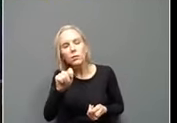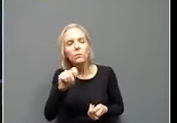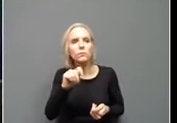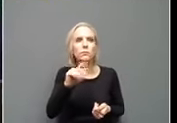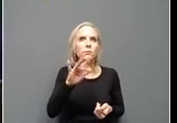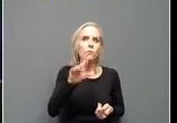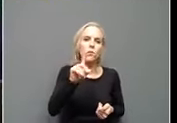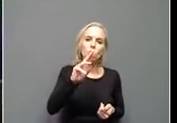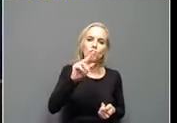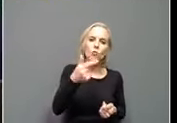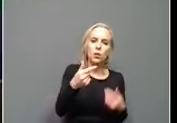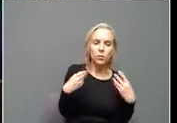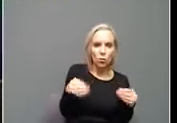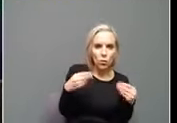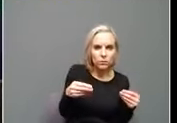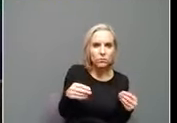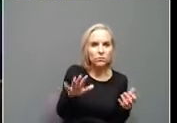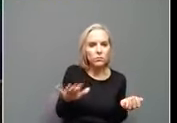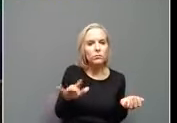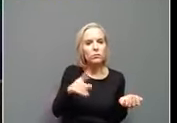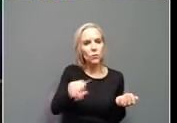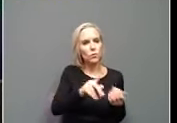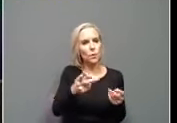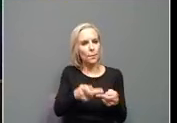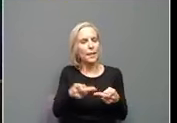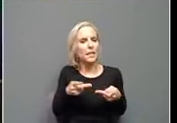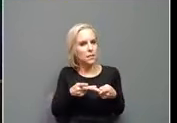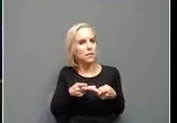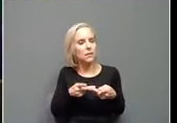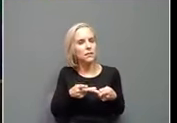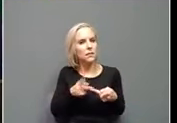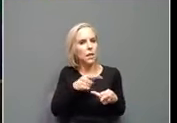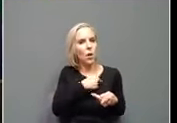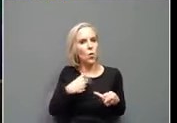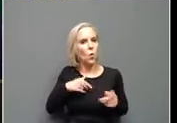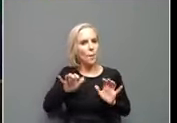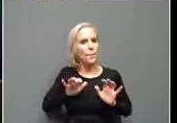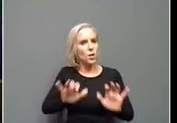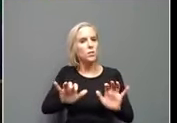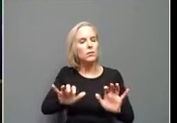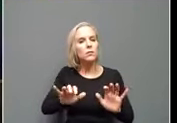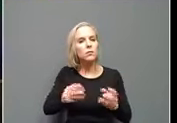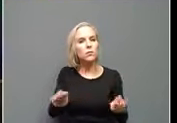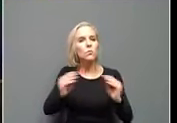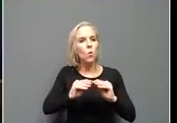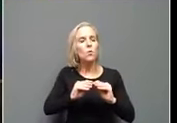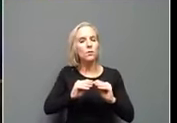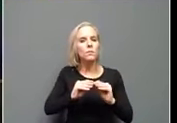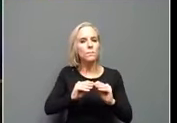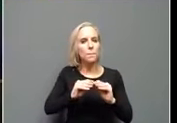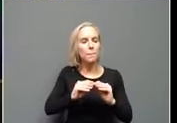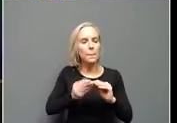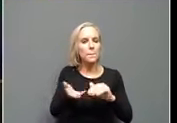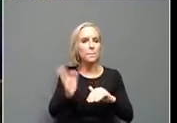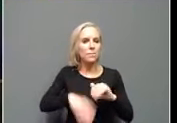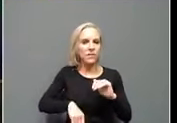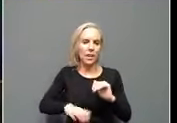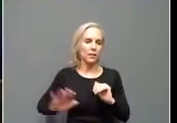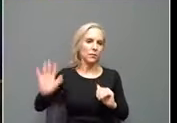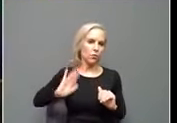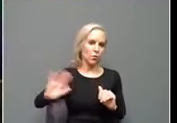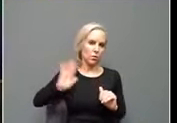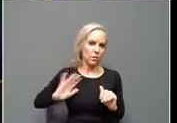drug stores. Uh, those are the places that, that, that we're pushing it out to. And there are more now than, than ever before,